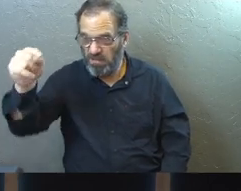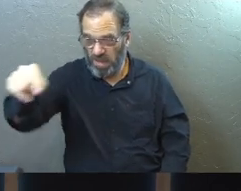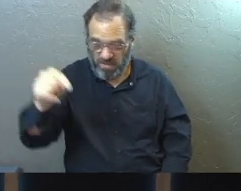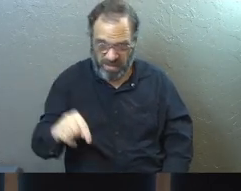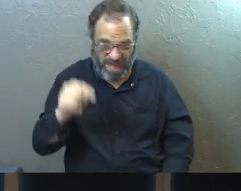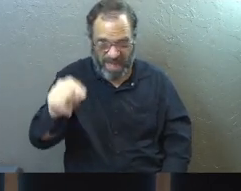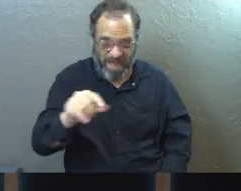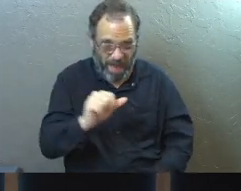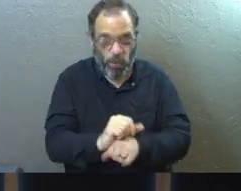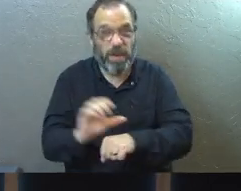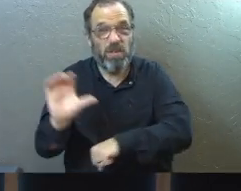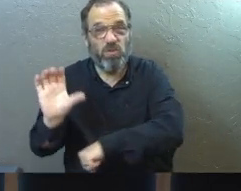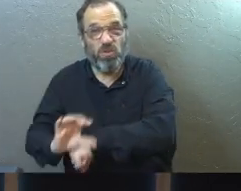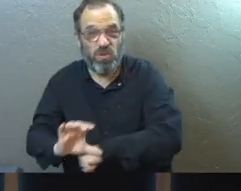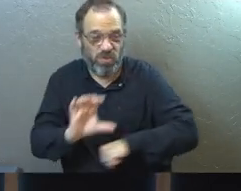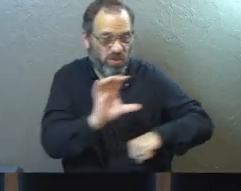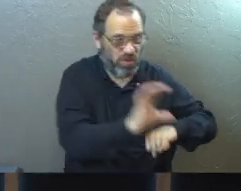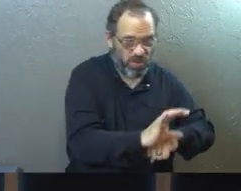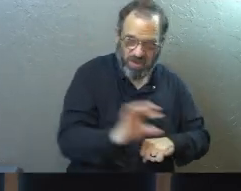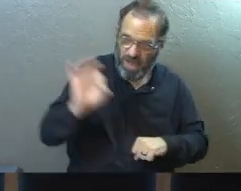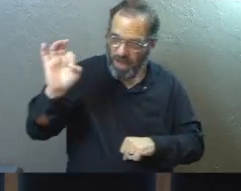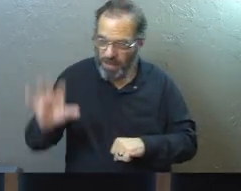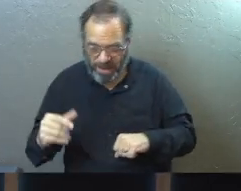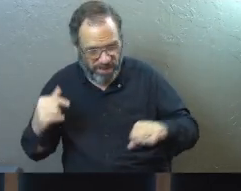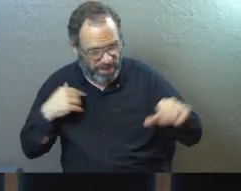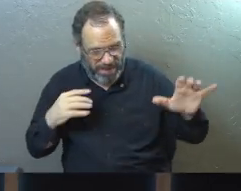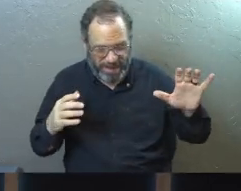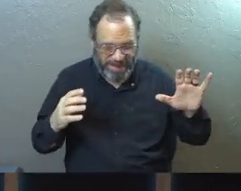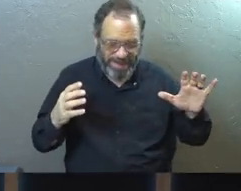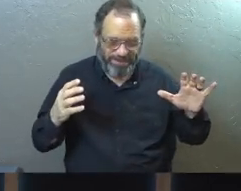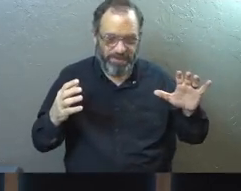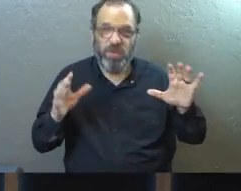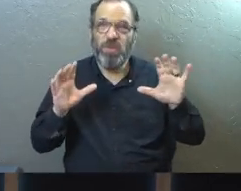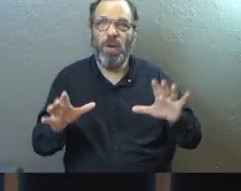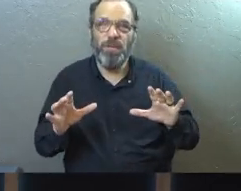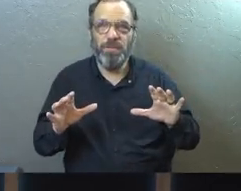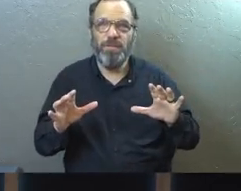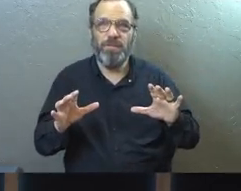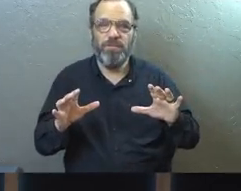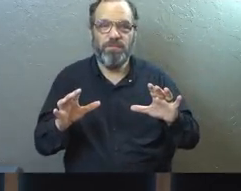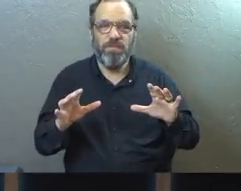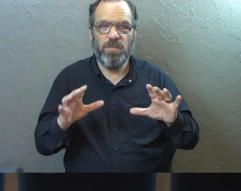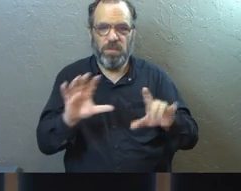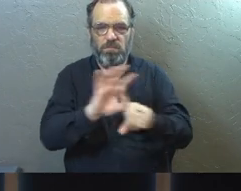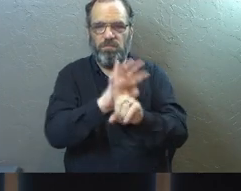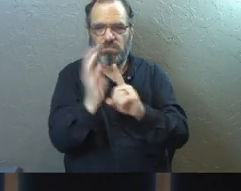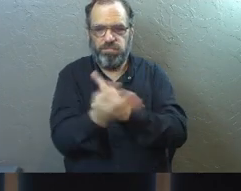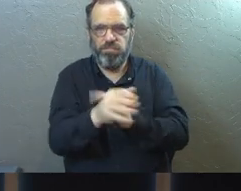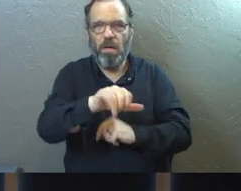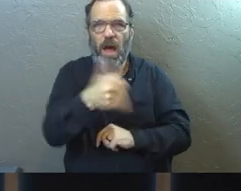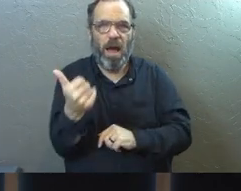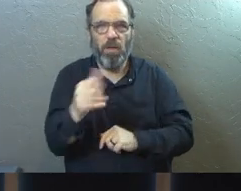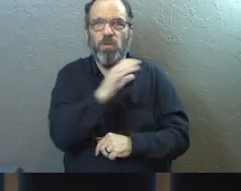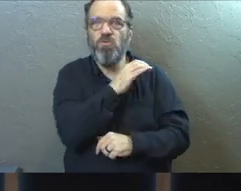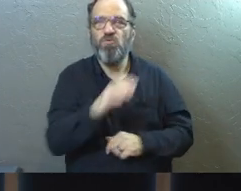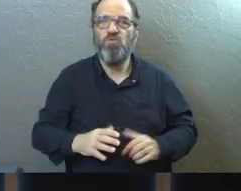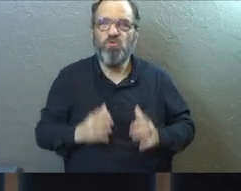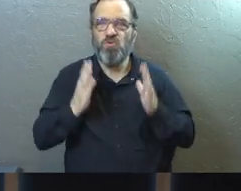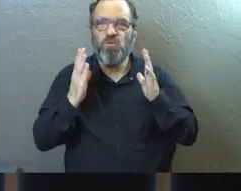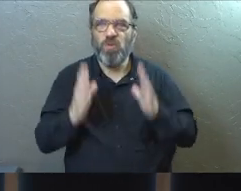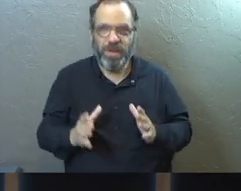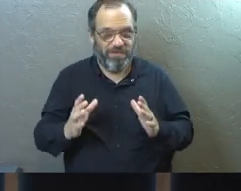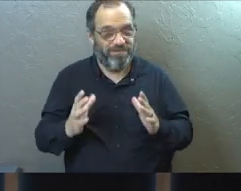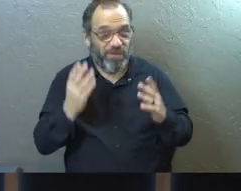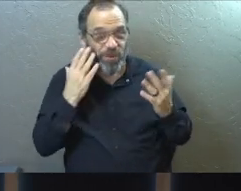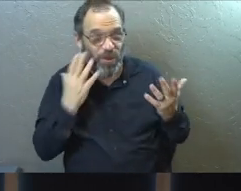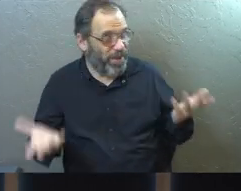adult, I've been working at church as a pastor, and so kind of what happens is you're very often surrounded by other Christians. That's